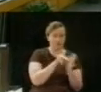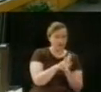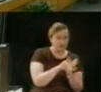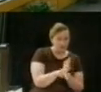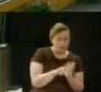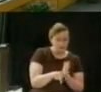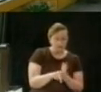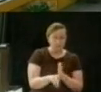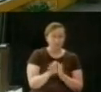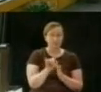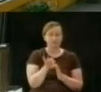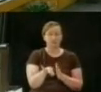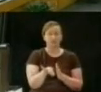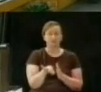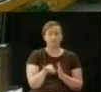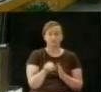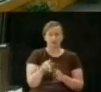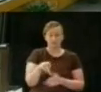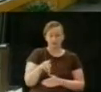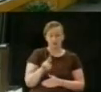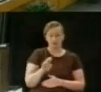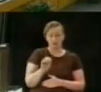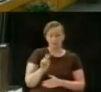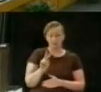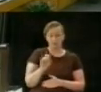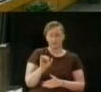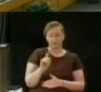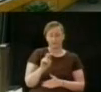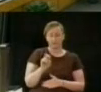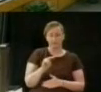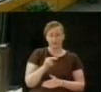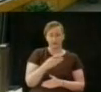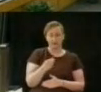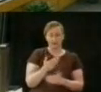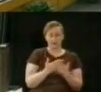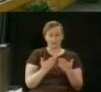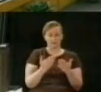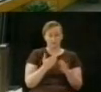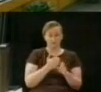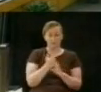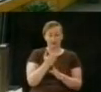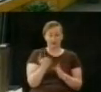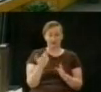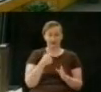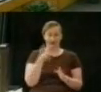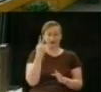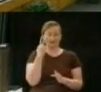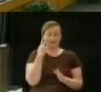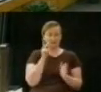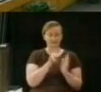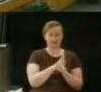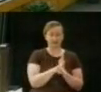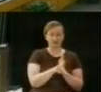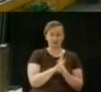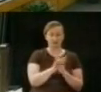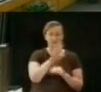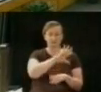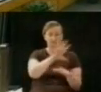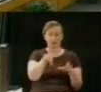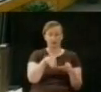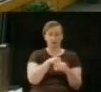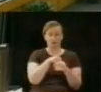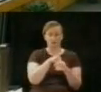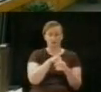need to do is to remove as much as possible those things that are killers of this provision.